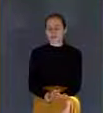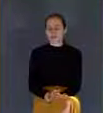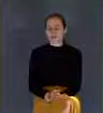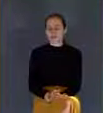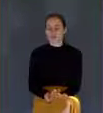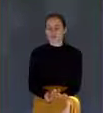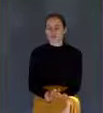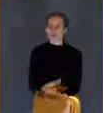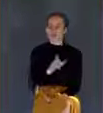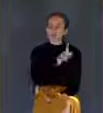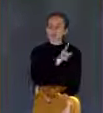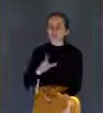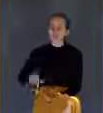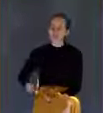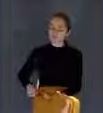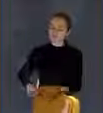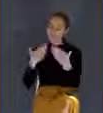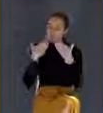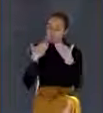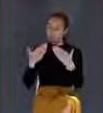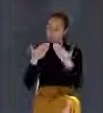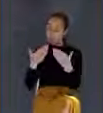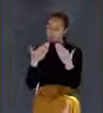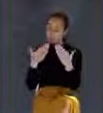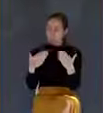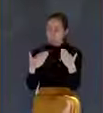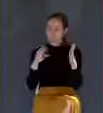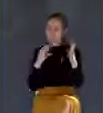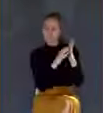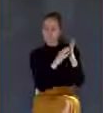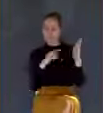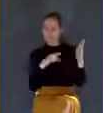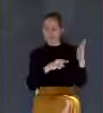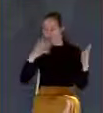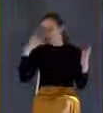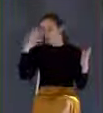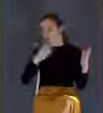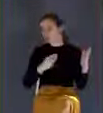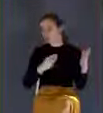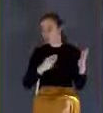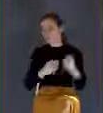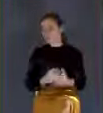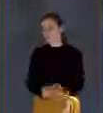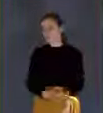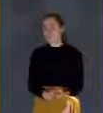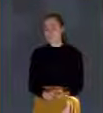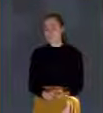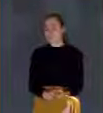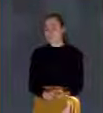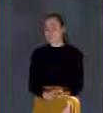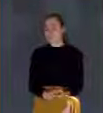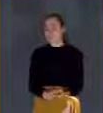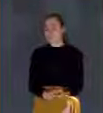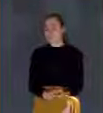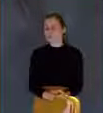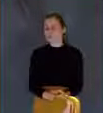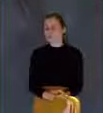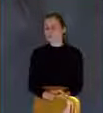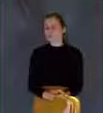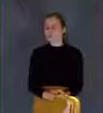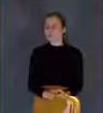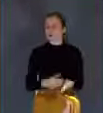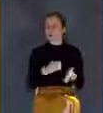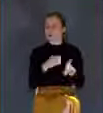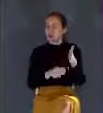Lord, we thank you for this beautiful passage of Scripture, how clear it is for us.